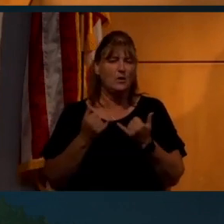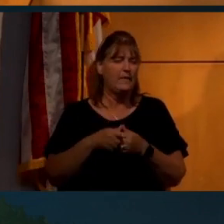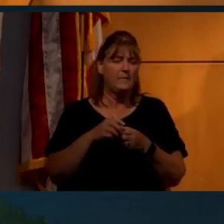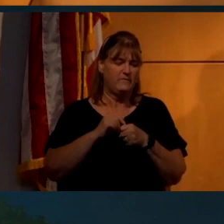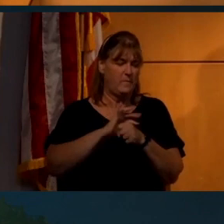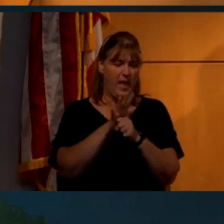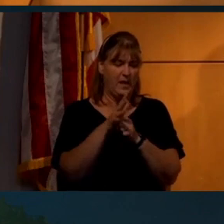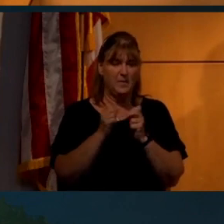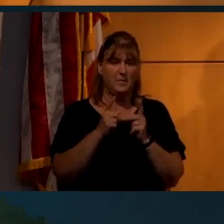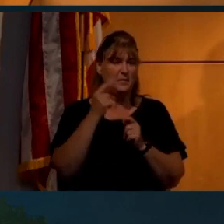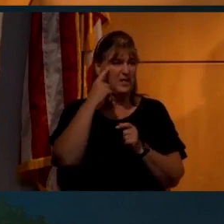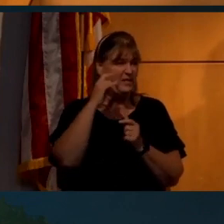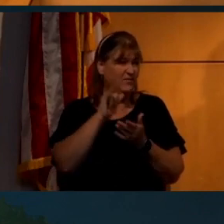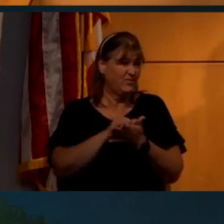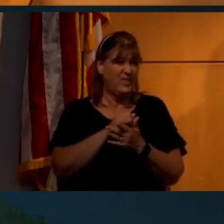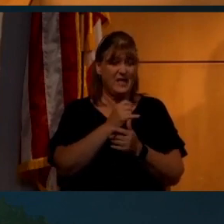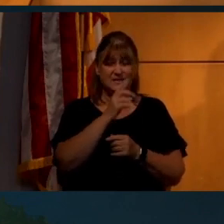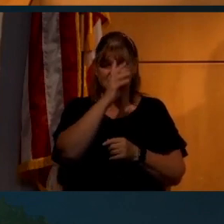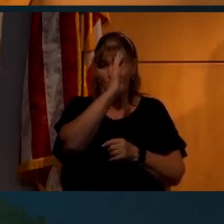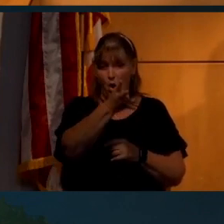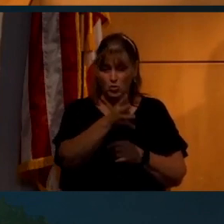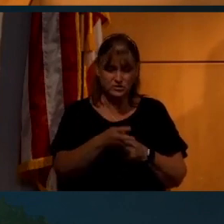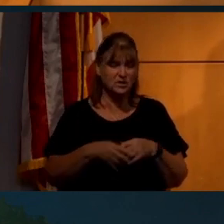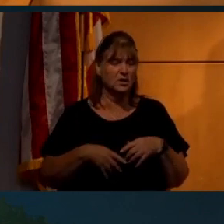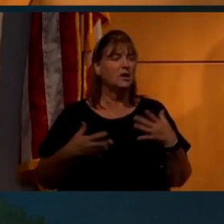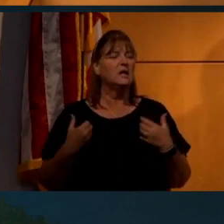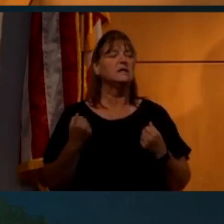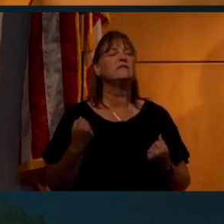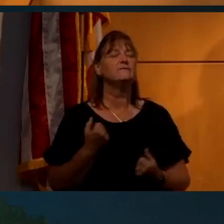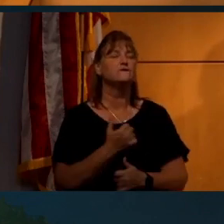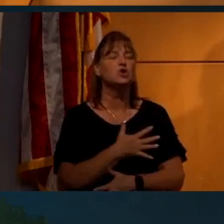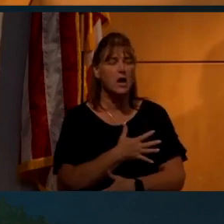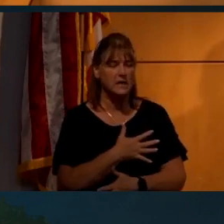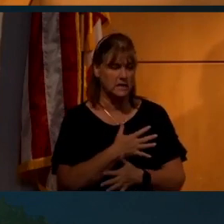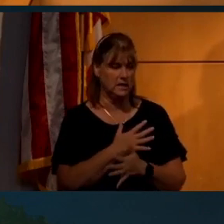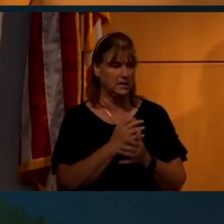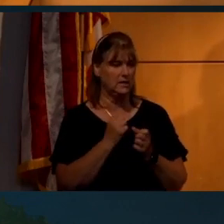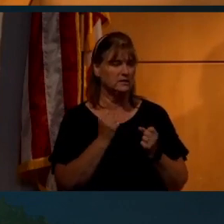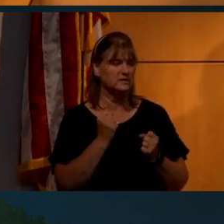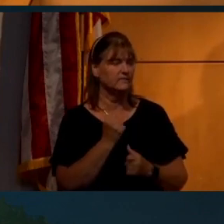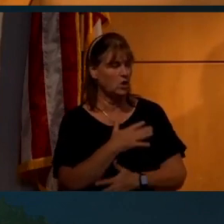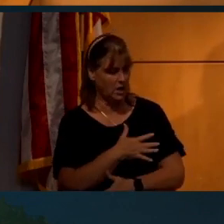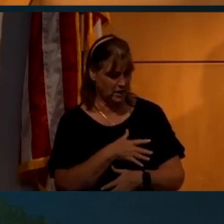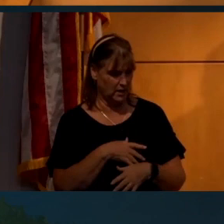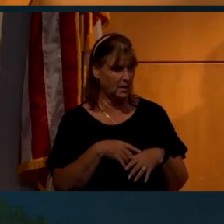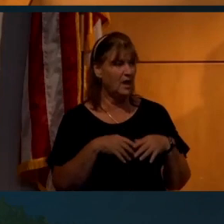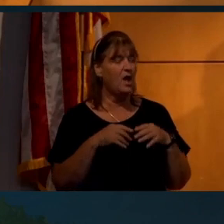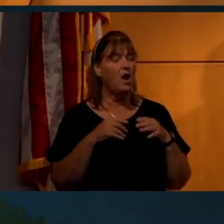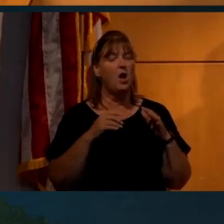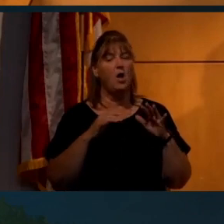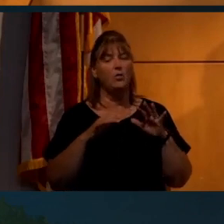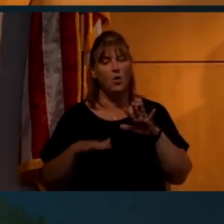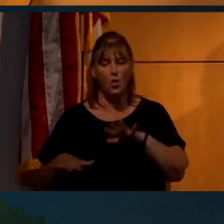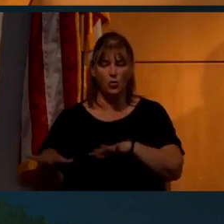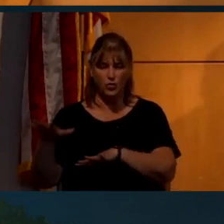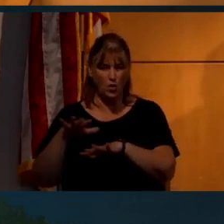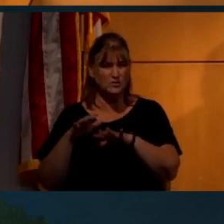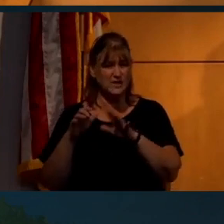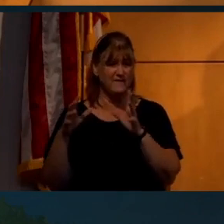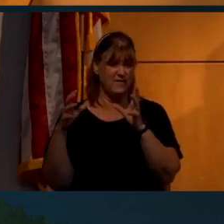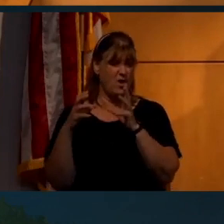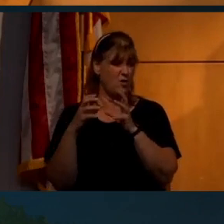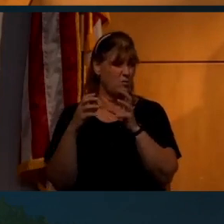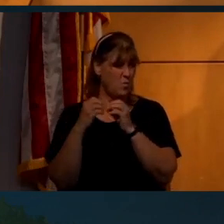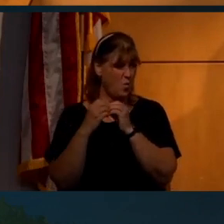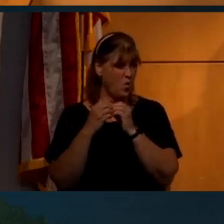pandemic and a lot of people believe that's a hoax. Uh, it's frightening. It's frightening. And although those have far more